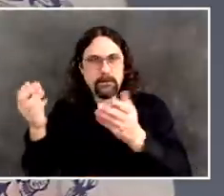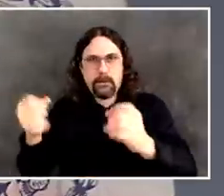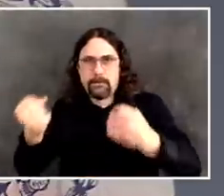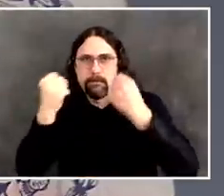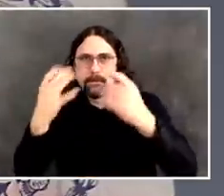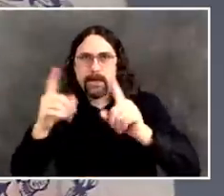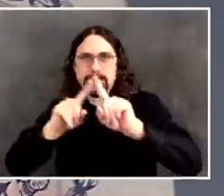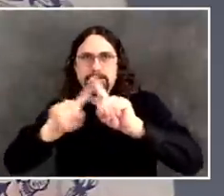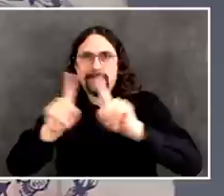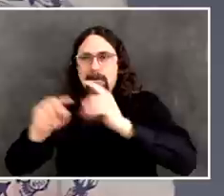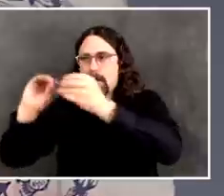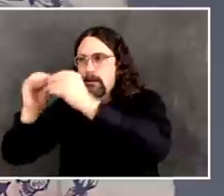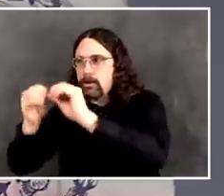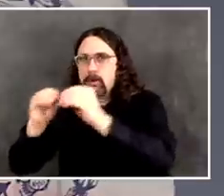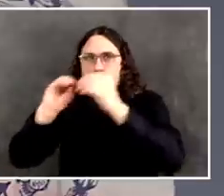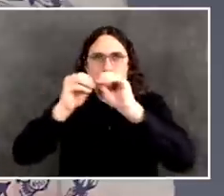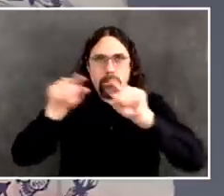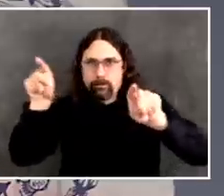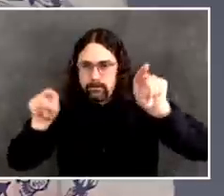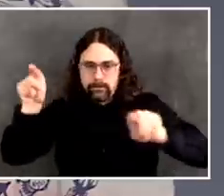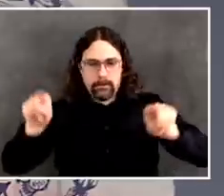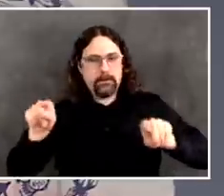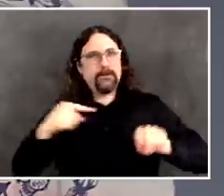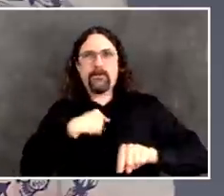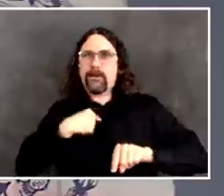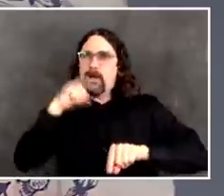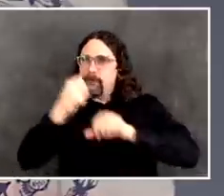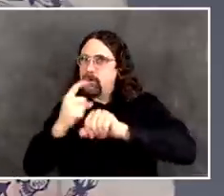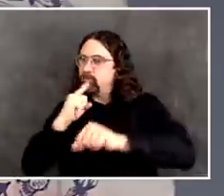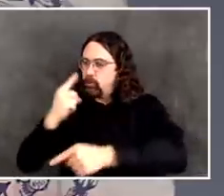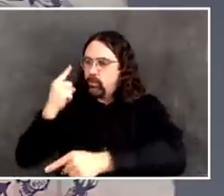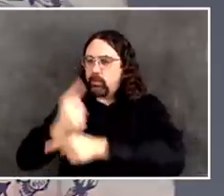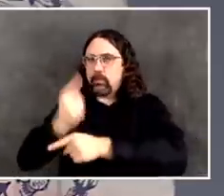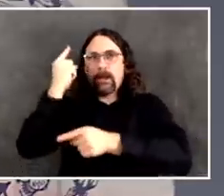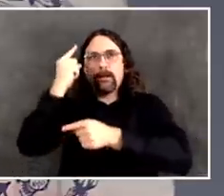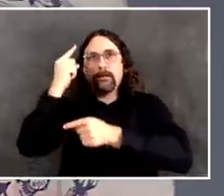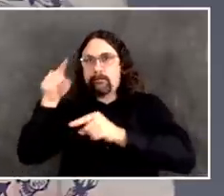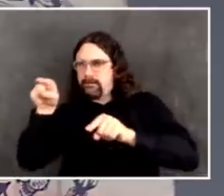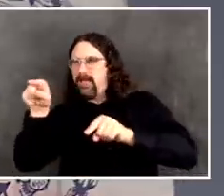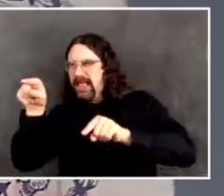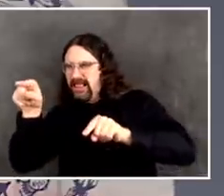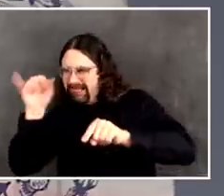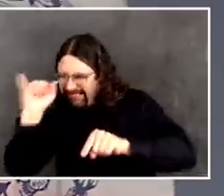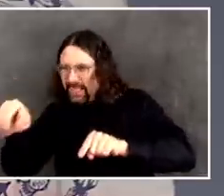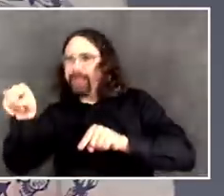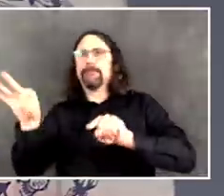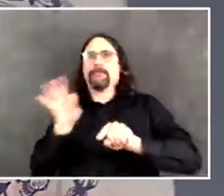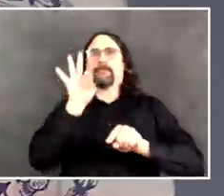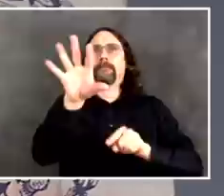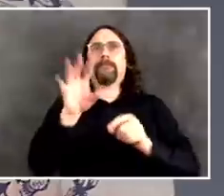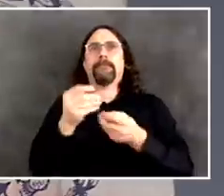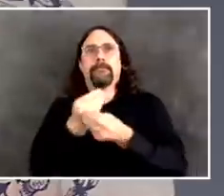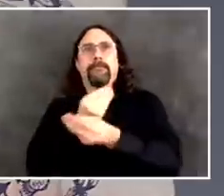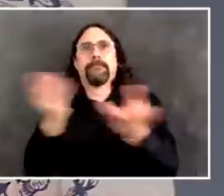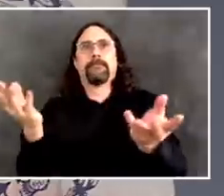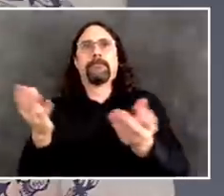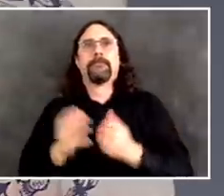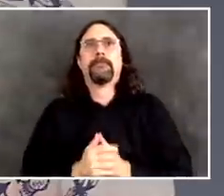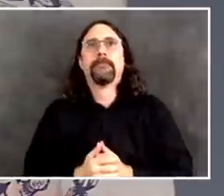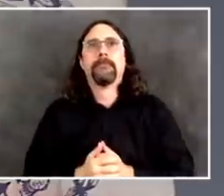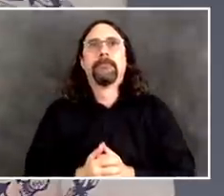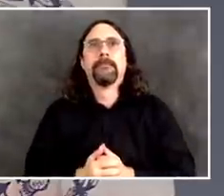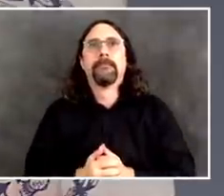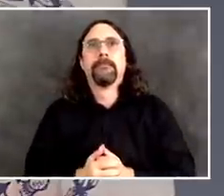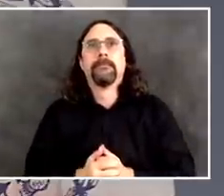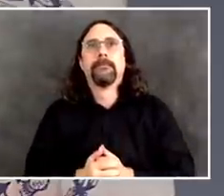voluntary and independent hospitals as well. And with first responders, I wanted to make sure we were